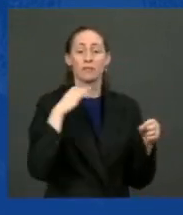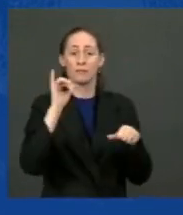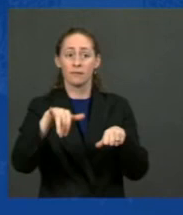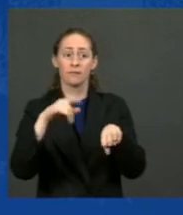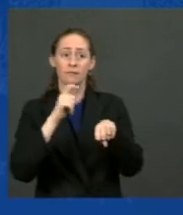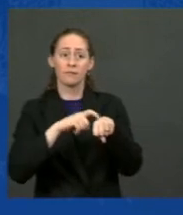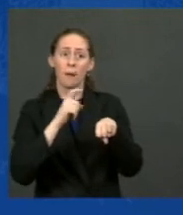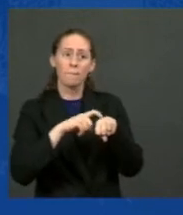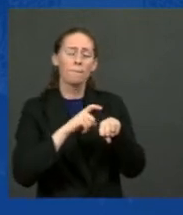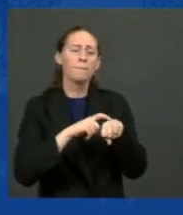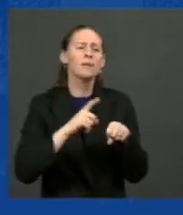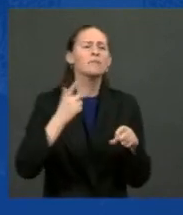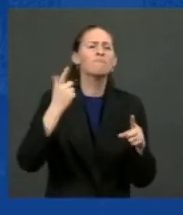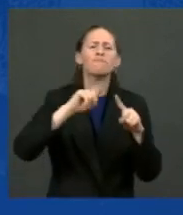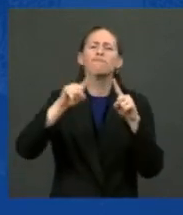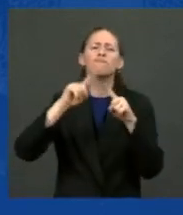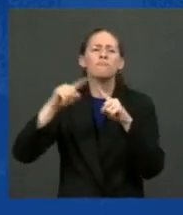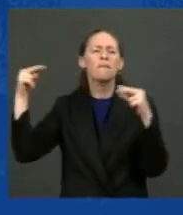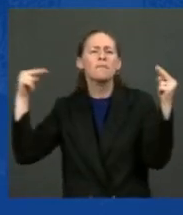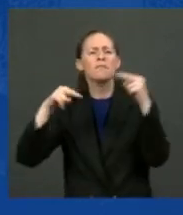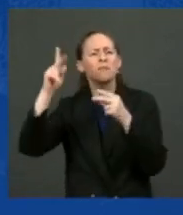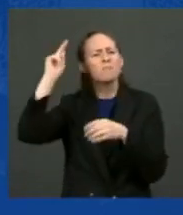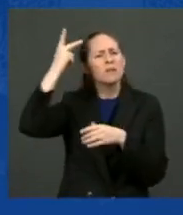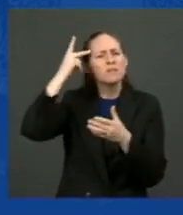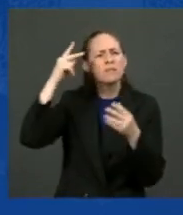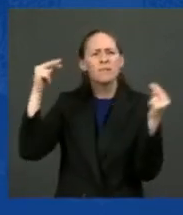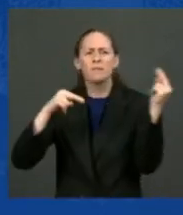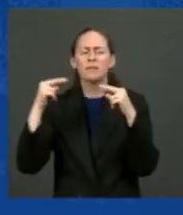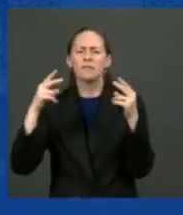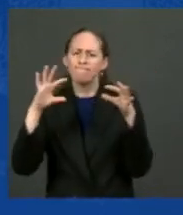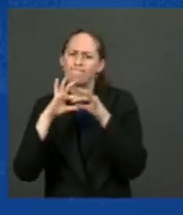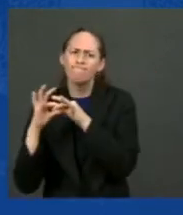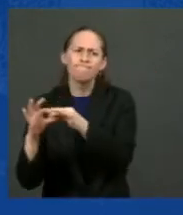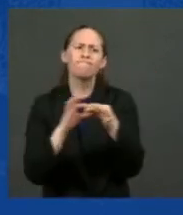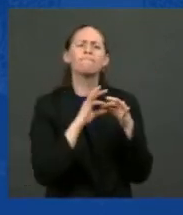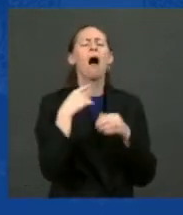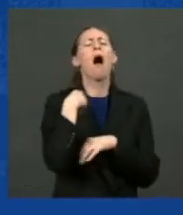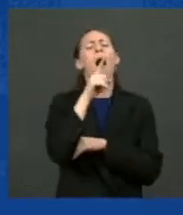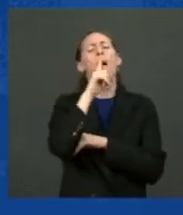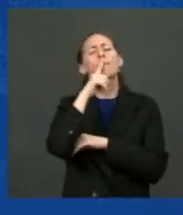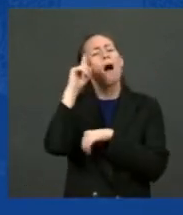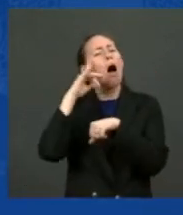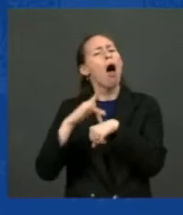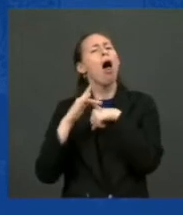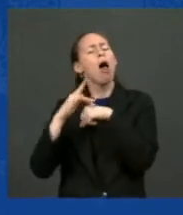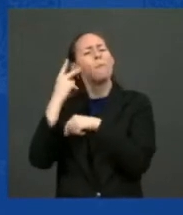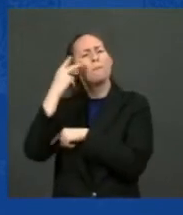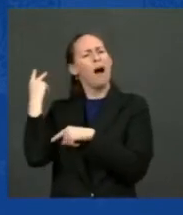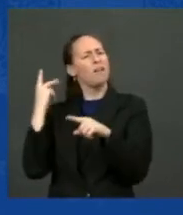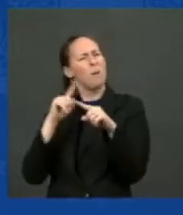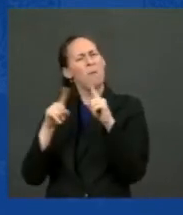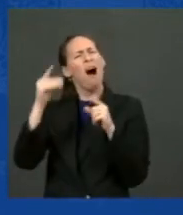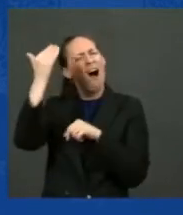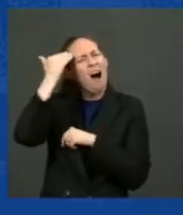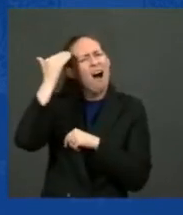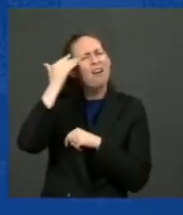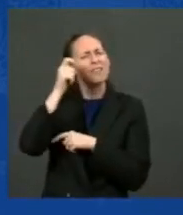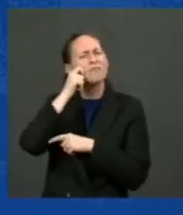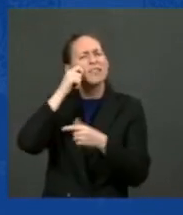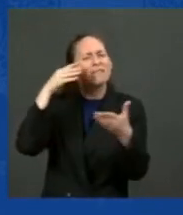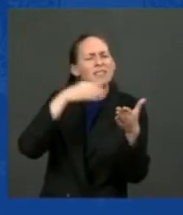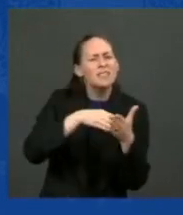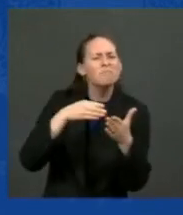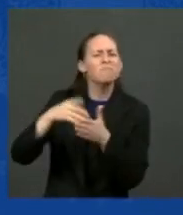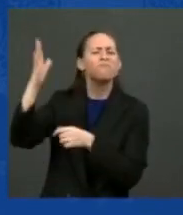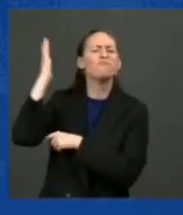of all political views stepped up. I'm not being sentimental here. There was racial discrimination was a fact of life. We know how deep